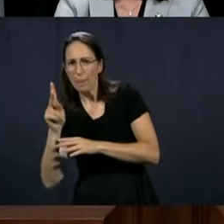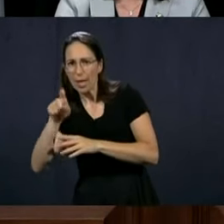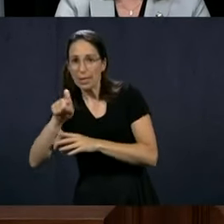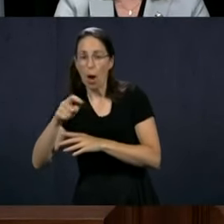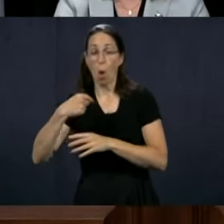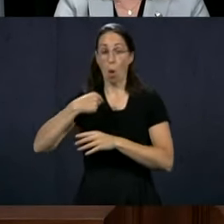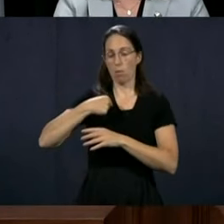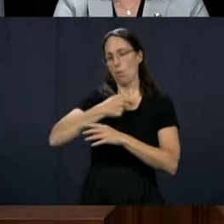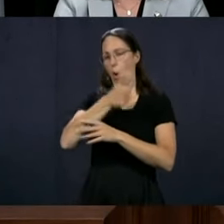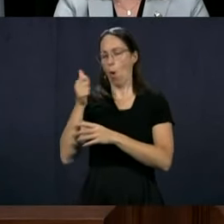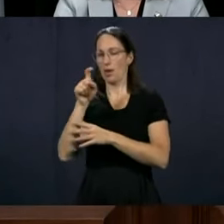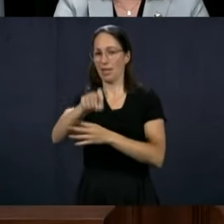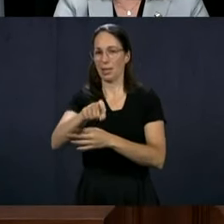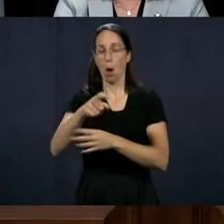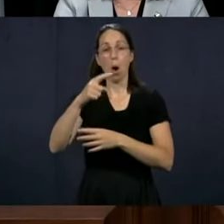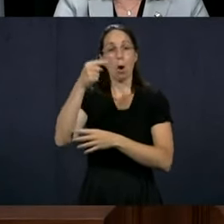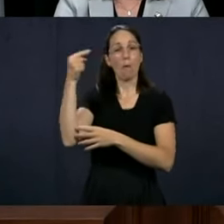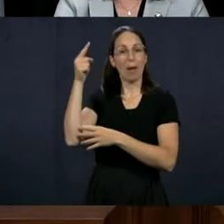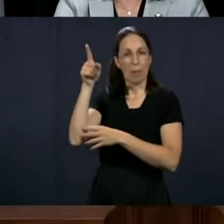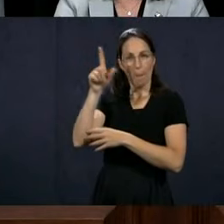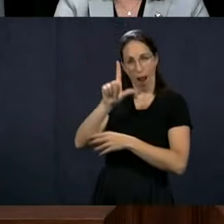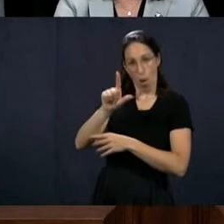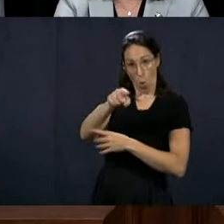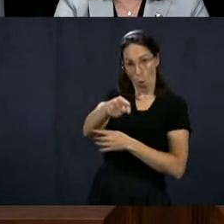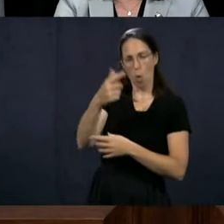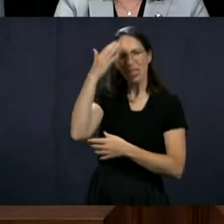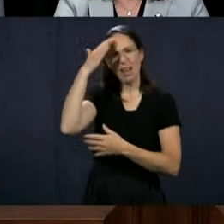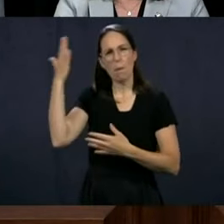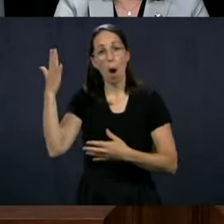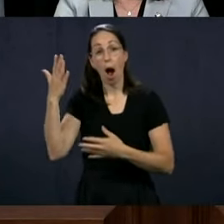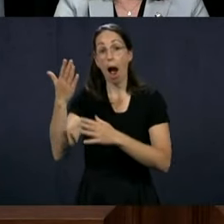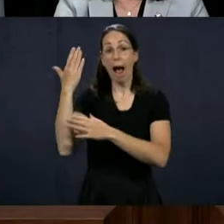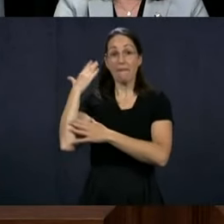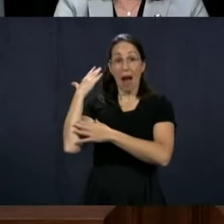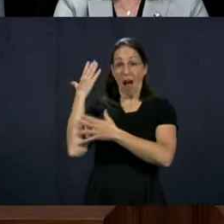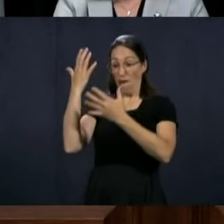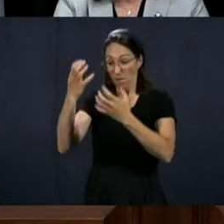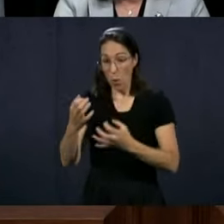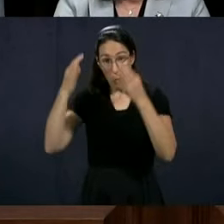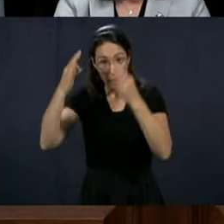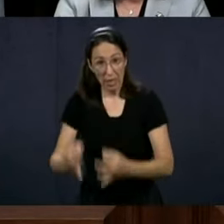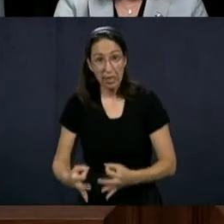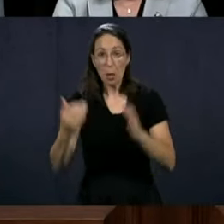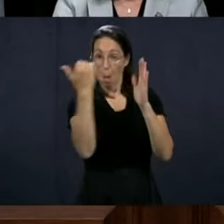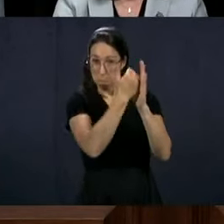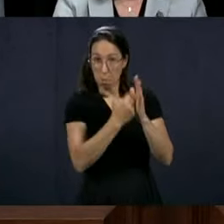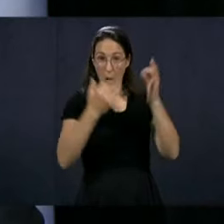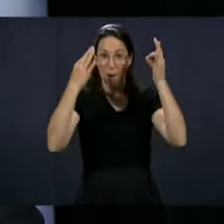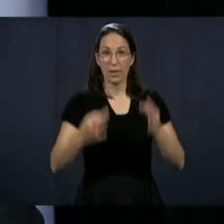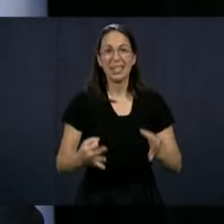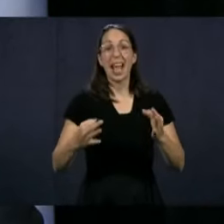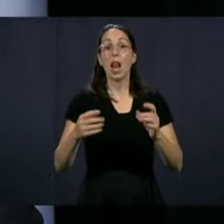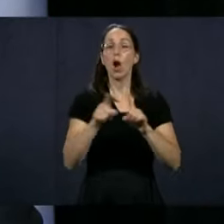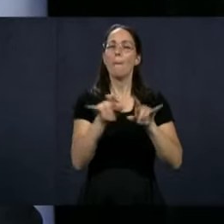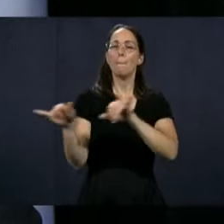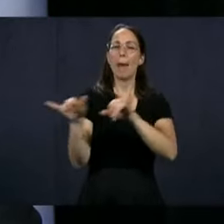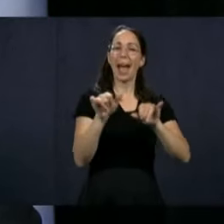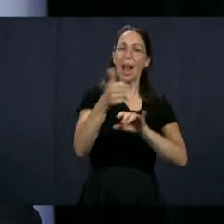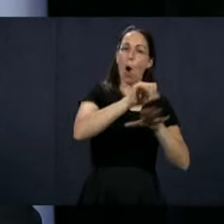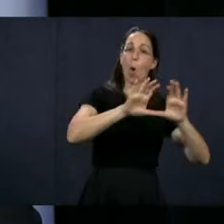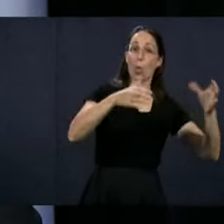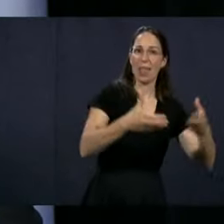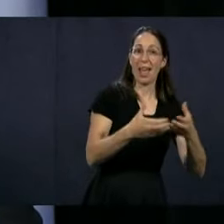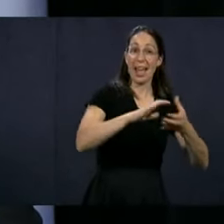why has your government refused to have a parliamentary consultation on the data? As Quebec Solida was requiring this morning,